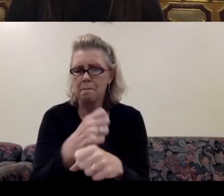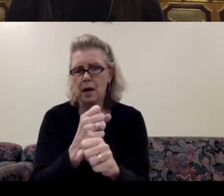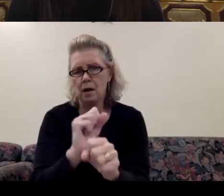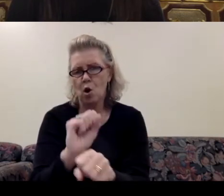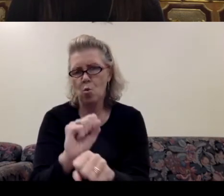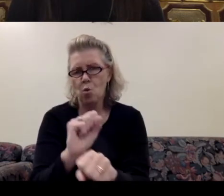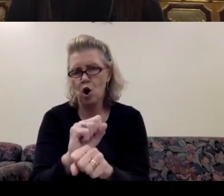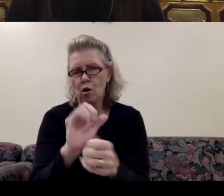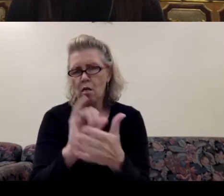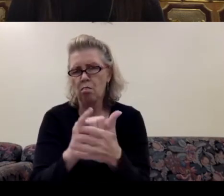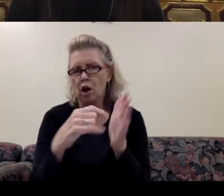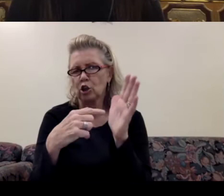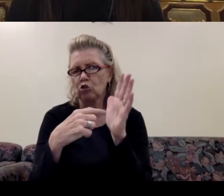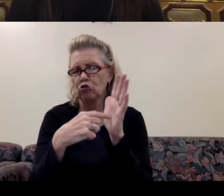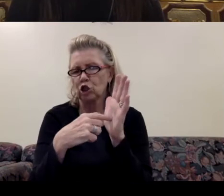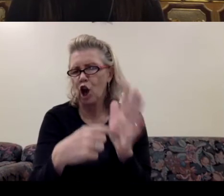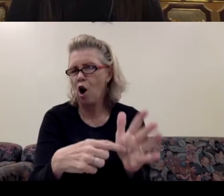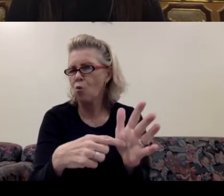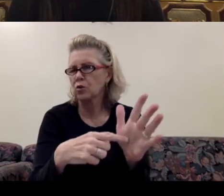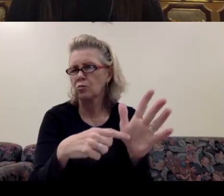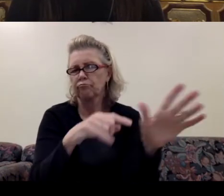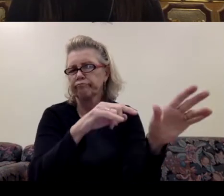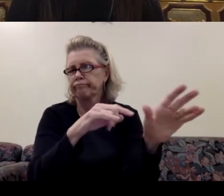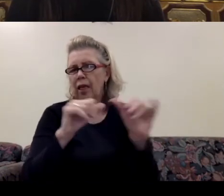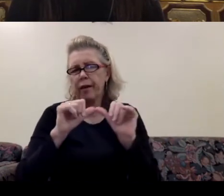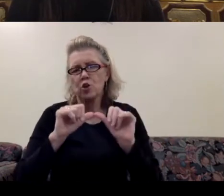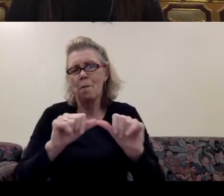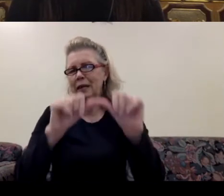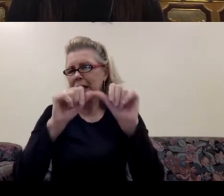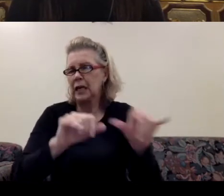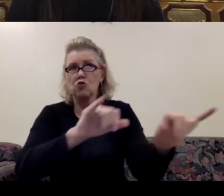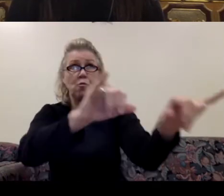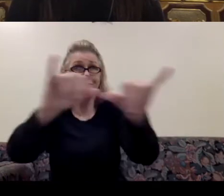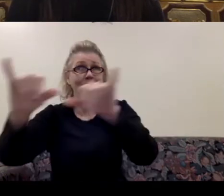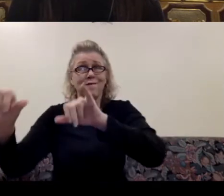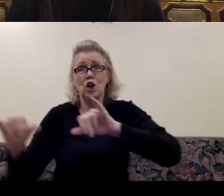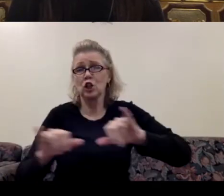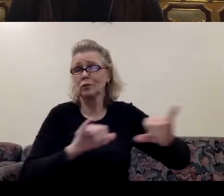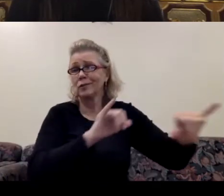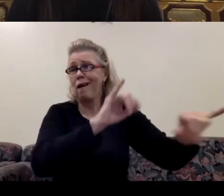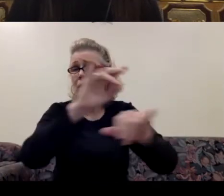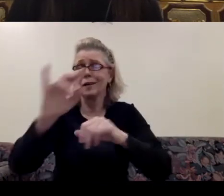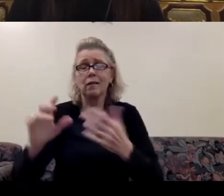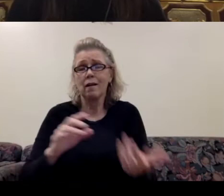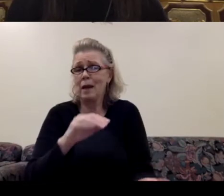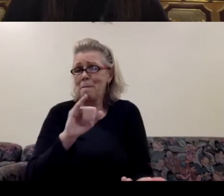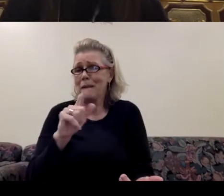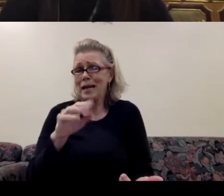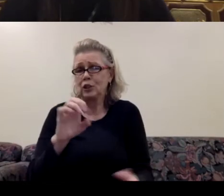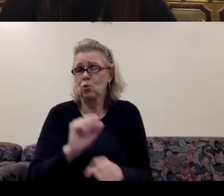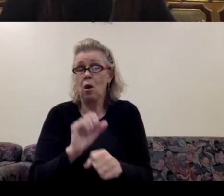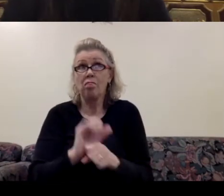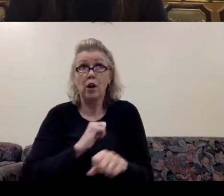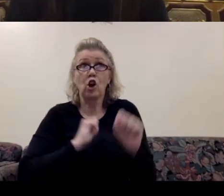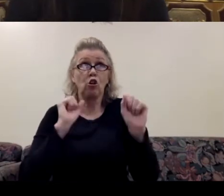ubiquity and the universality of maintenance work that I could go anywhere and